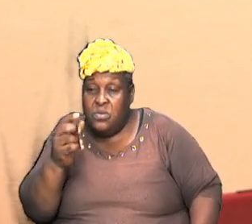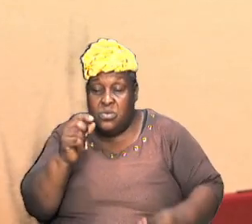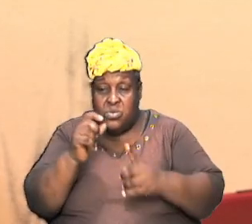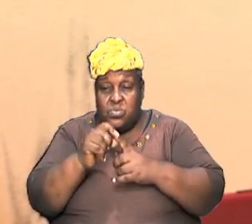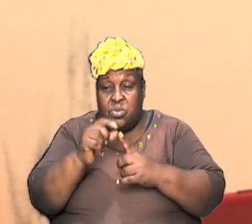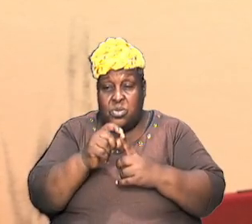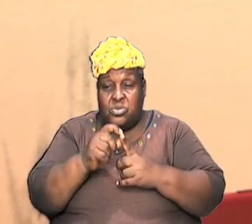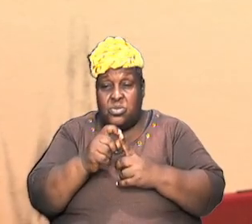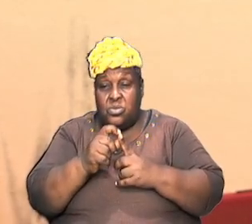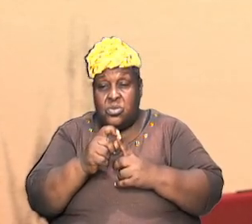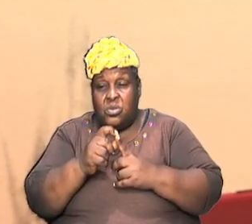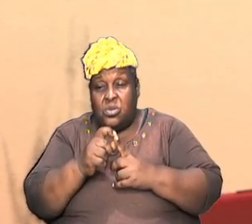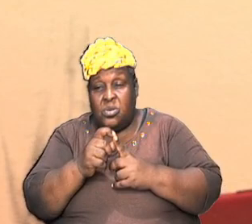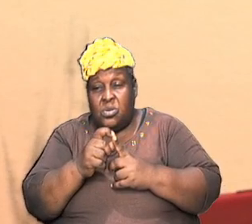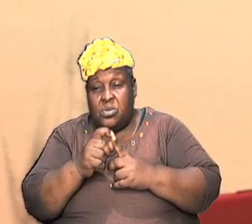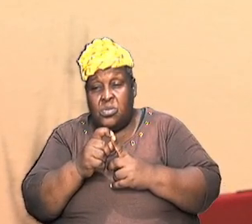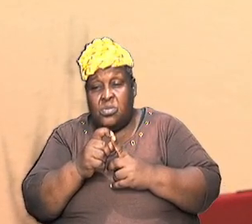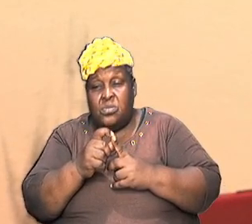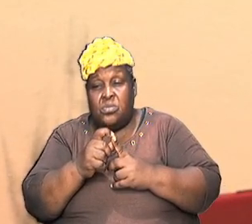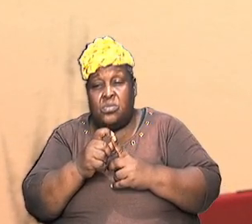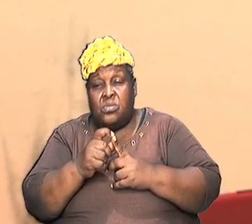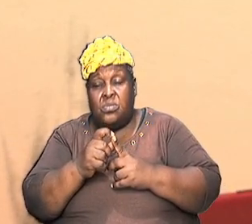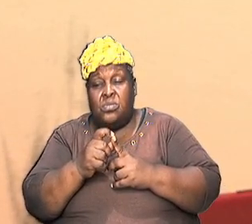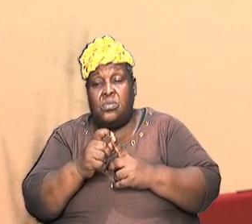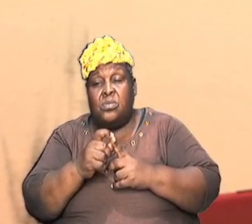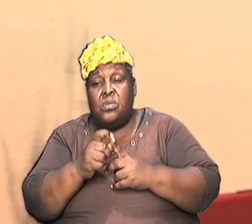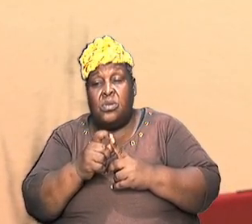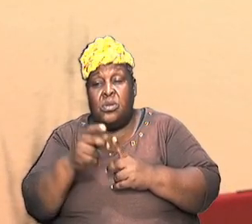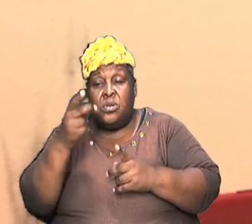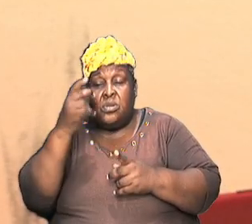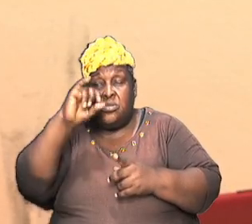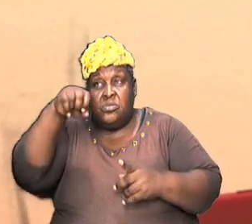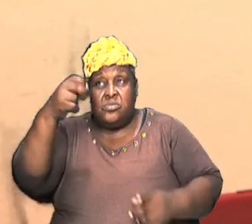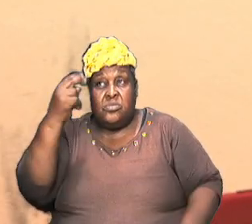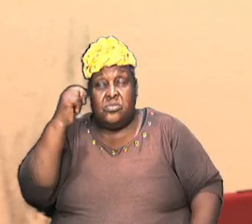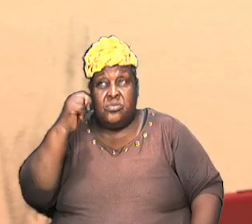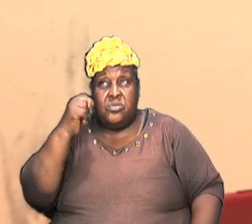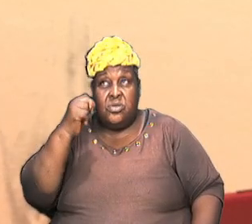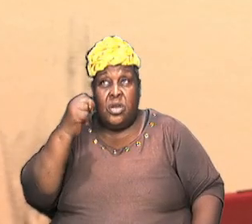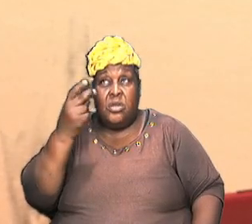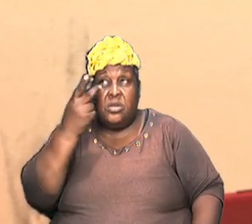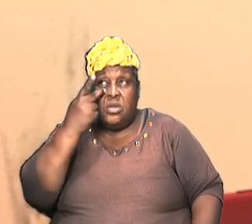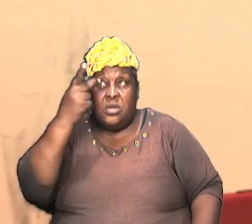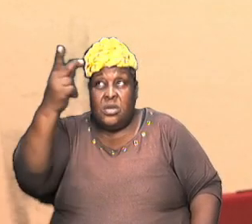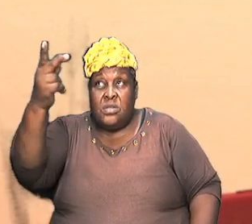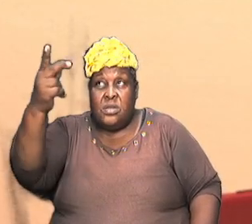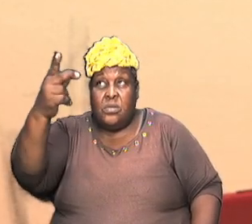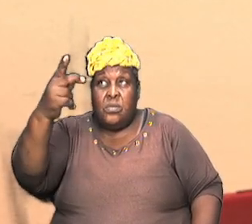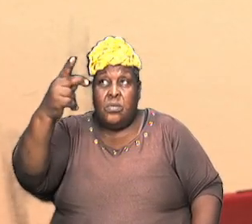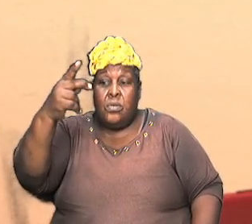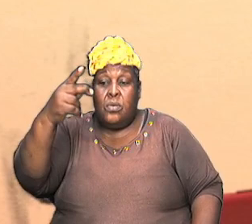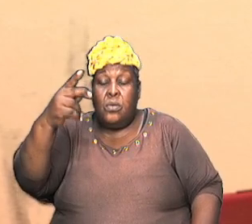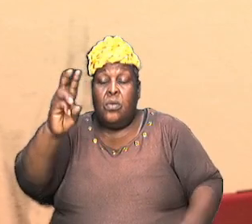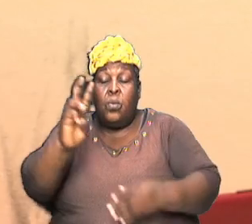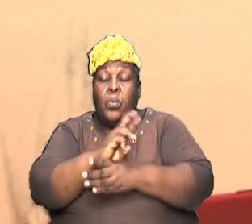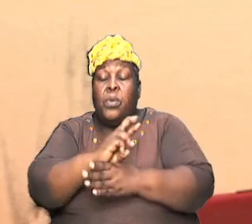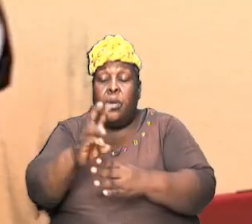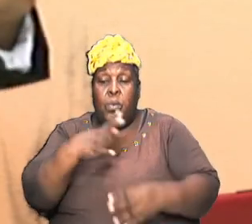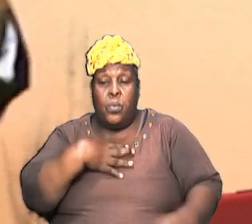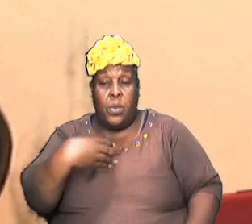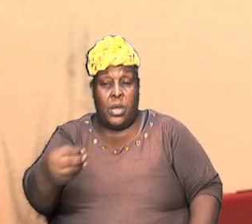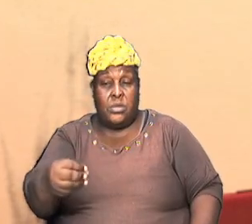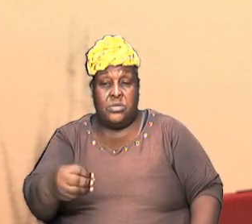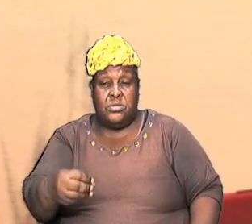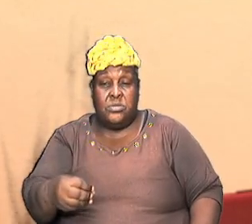because we tell you that you remember that little song John saw them coming robed in white because John saw the very same thing